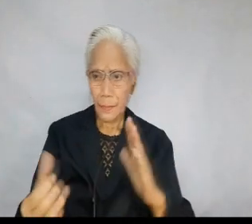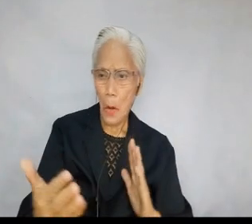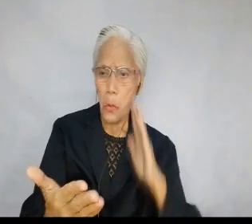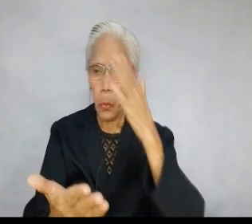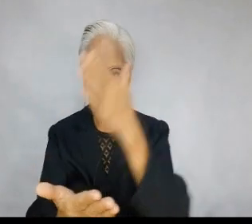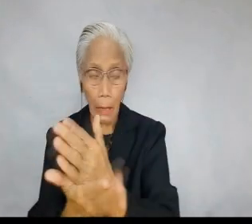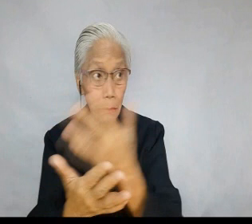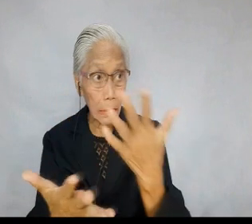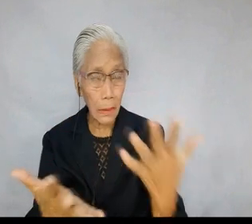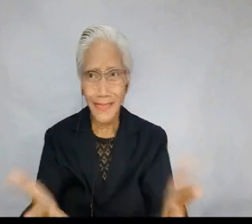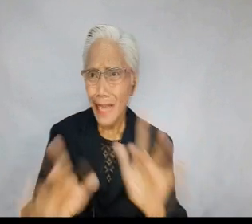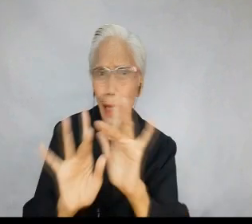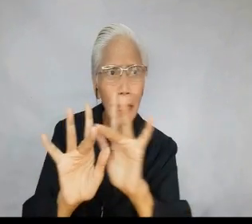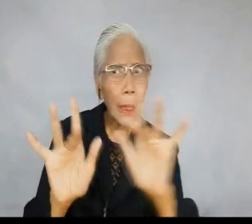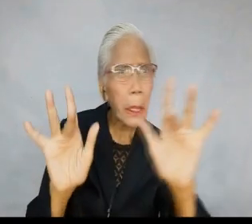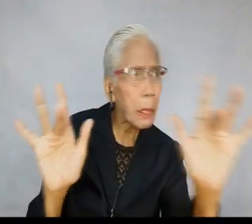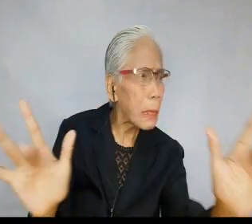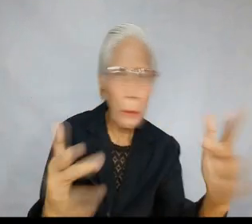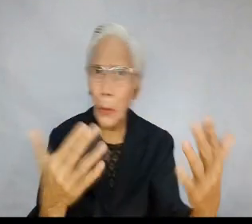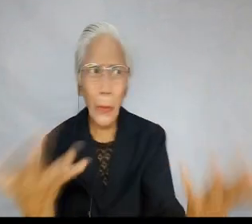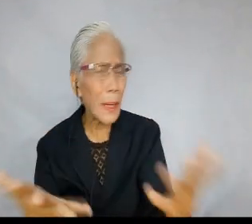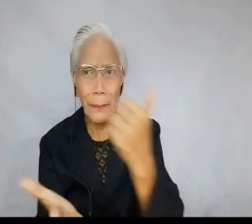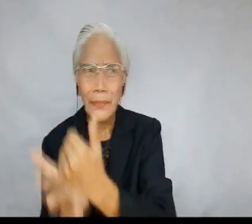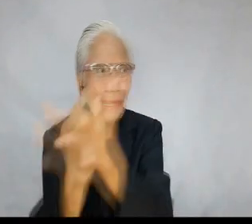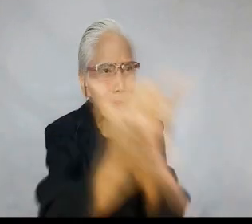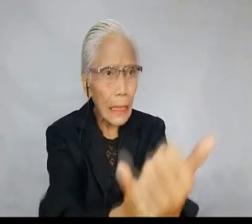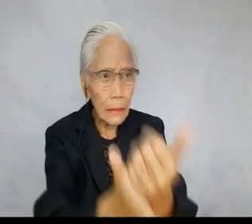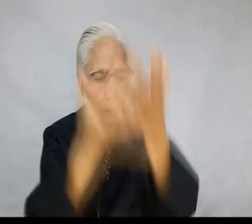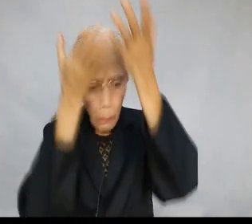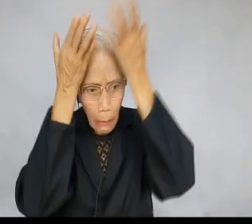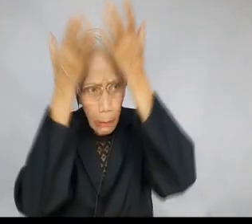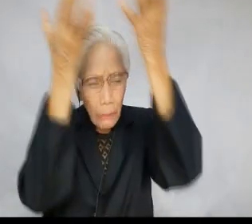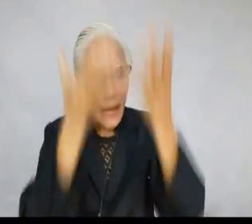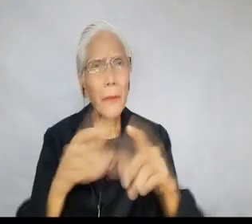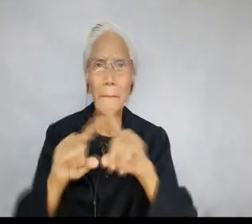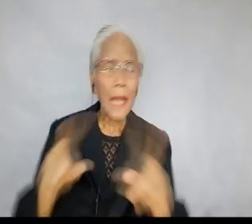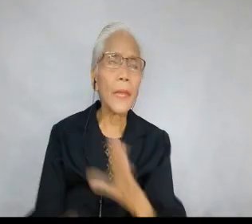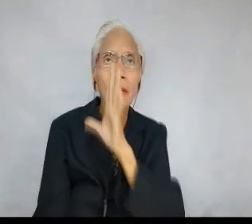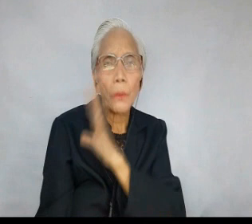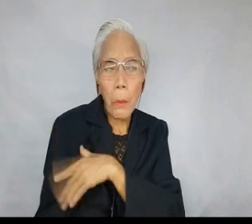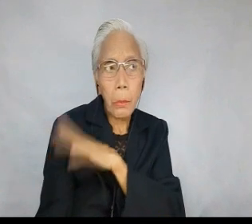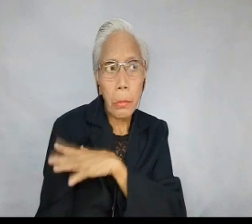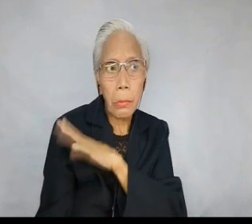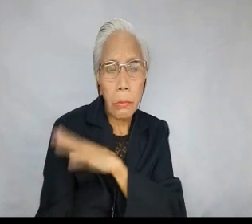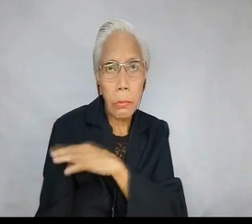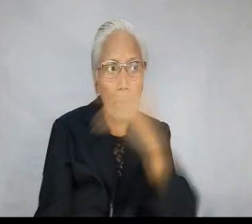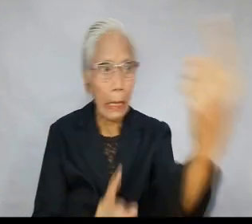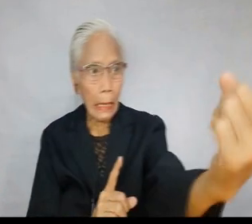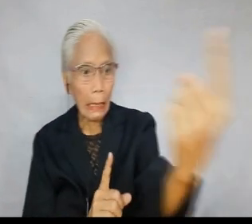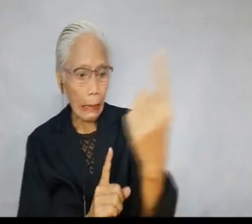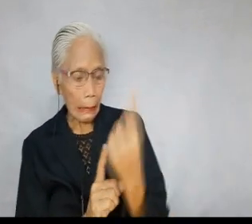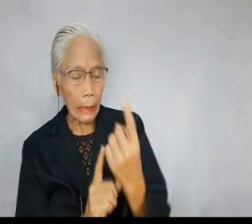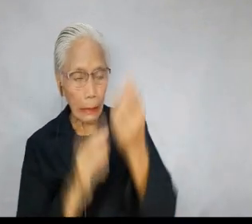weight. 33. One day, this lady came to her destination and found that no one was there to assist her in taking the load off her head.